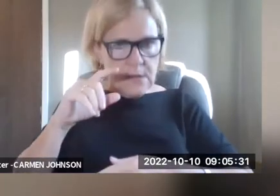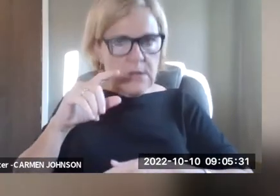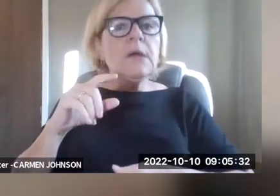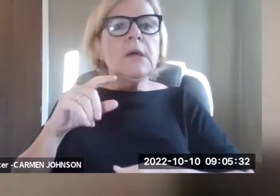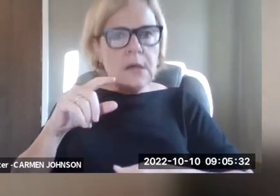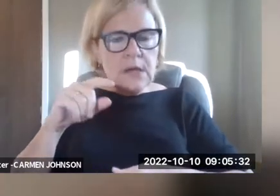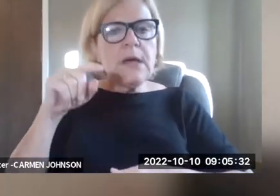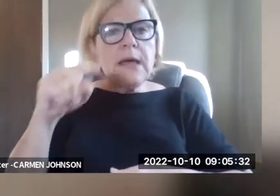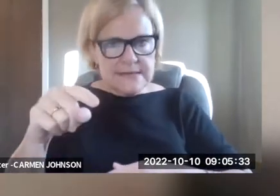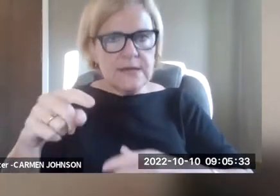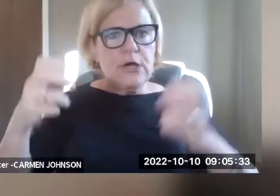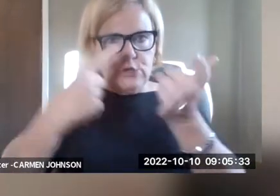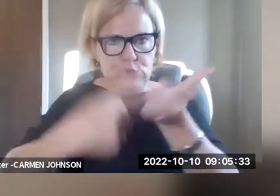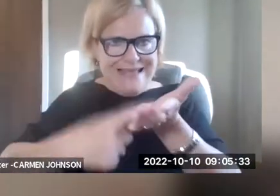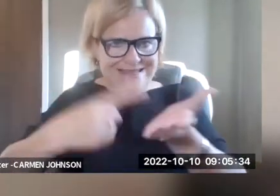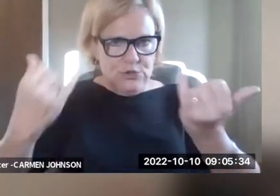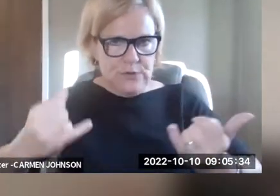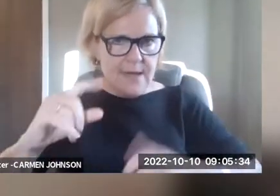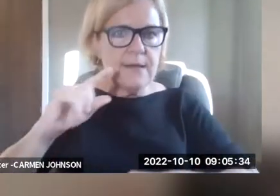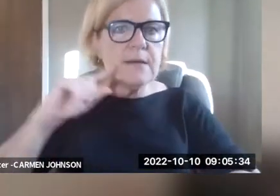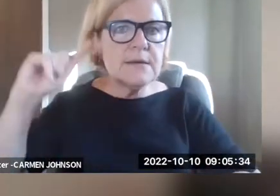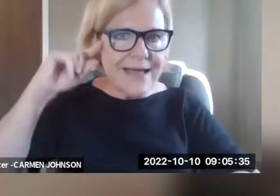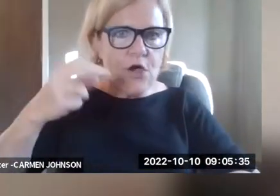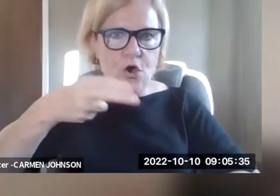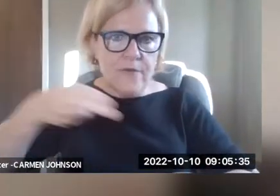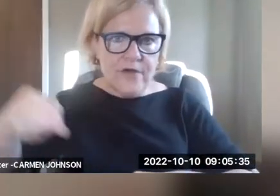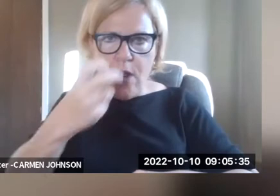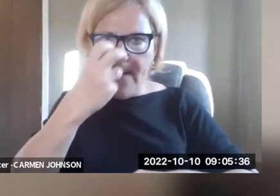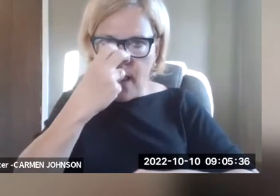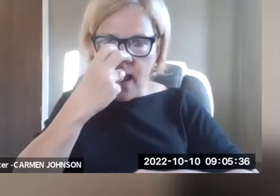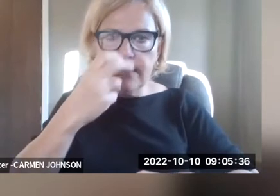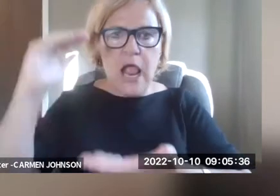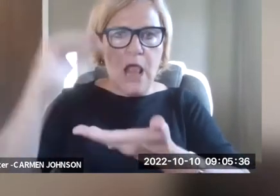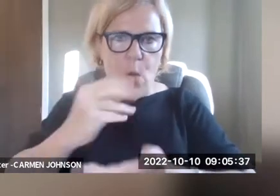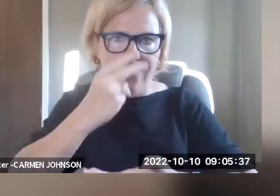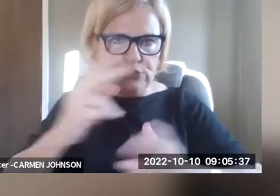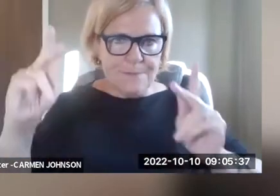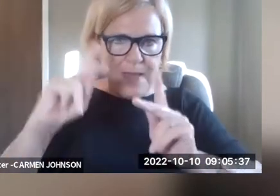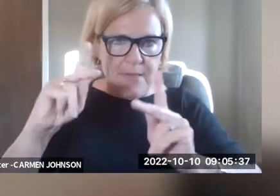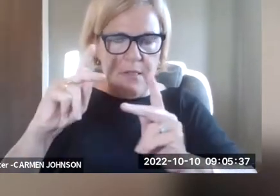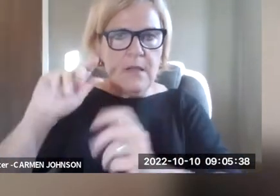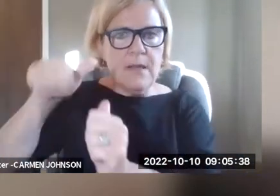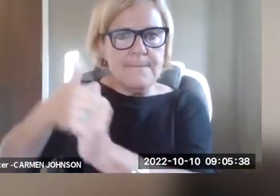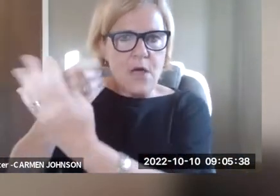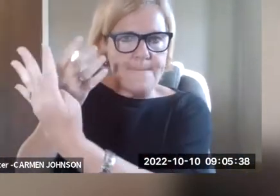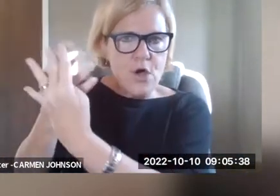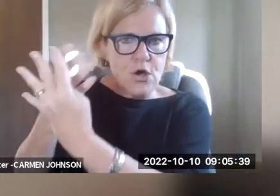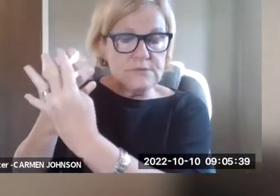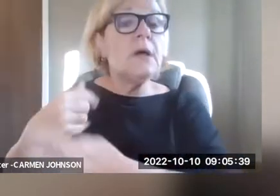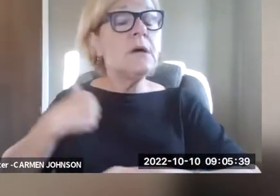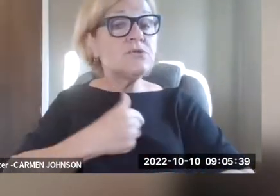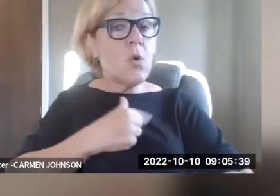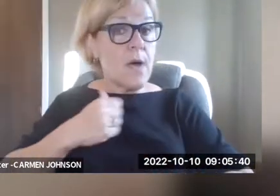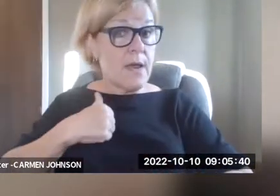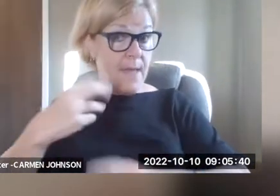as a policy intervention. So our first white paper is the one that's at issue today about deaf,